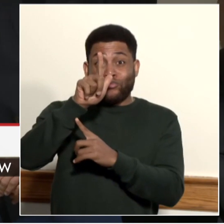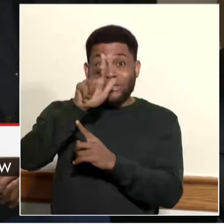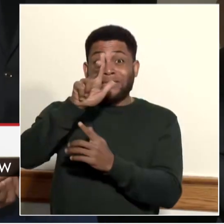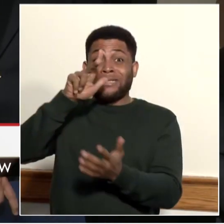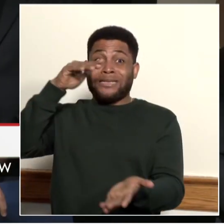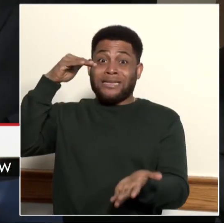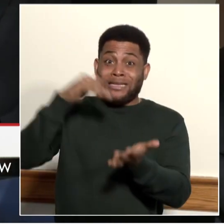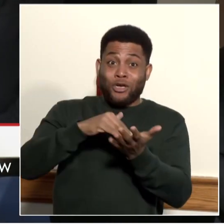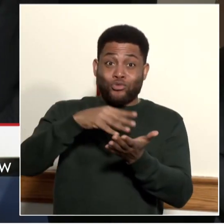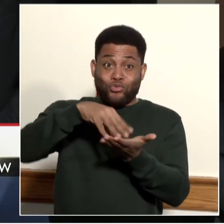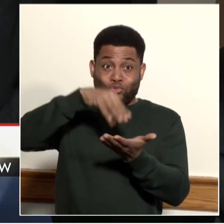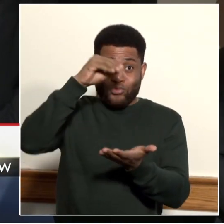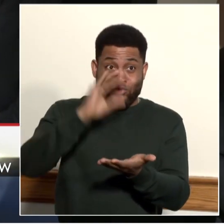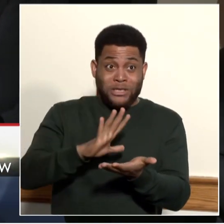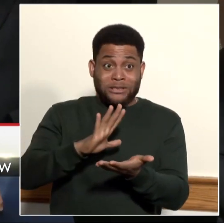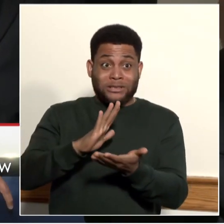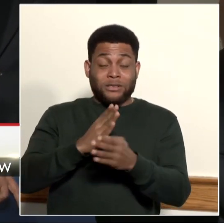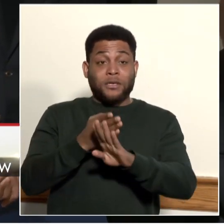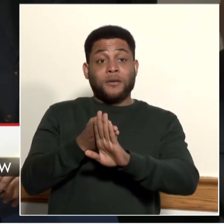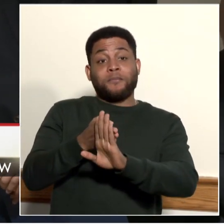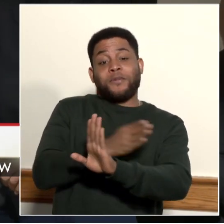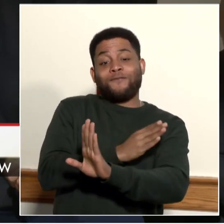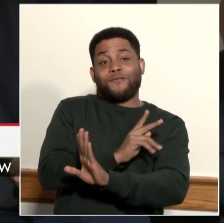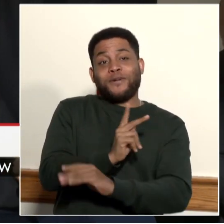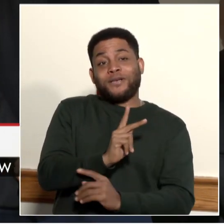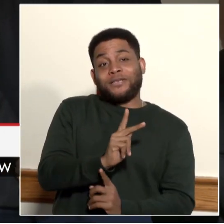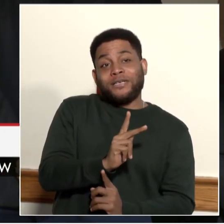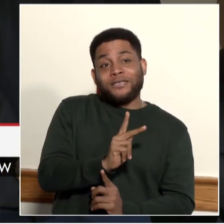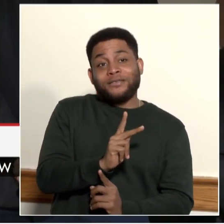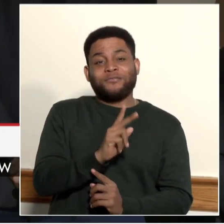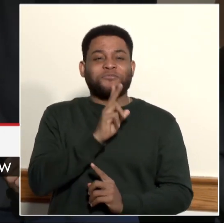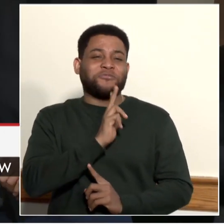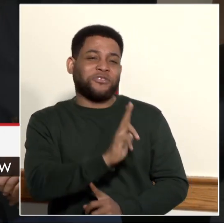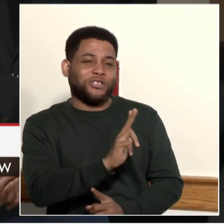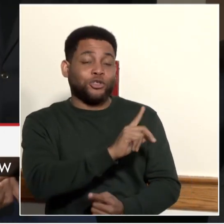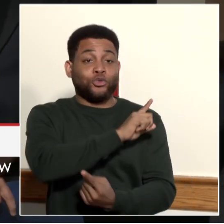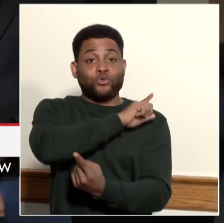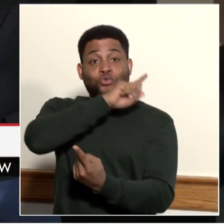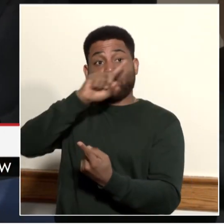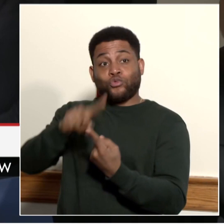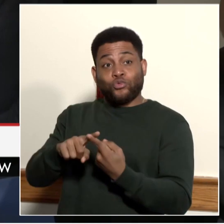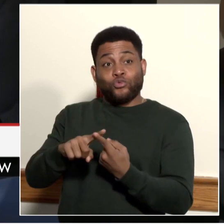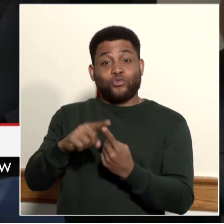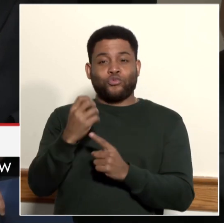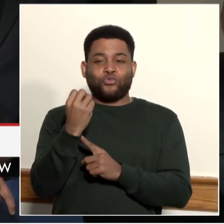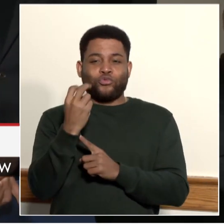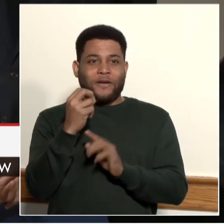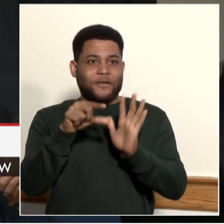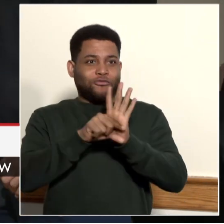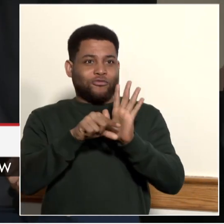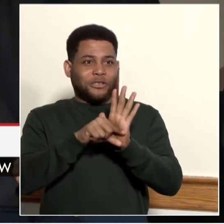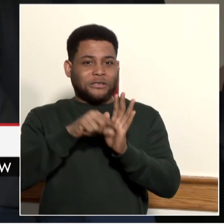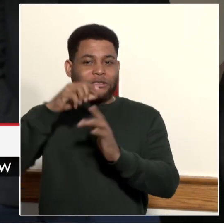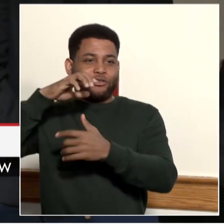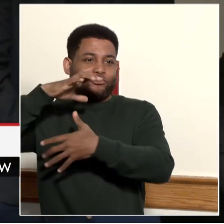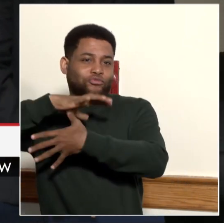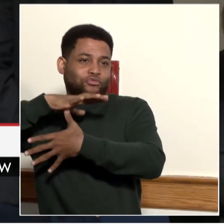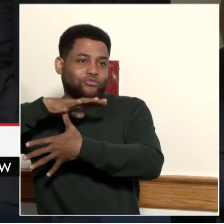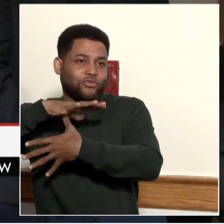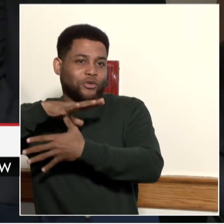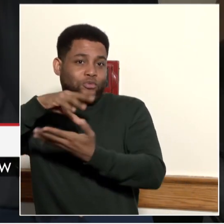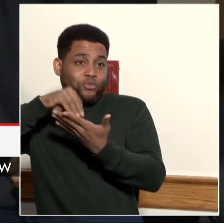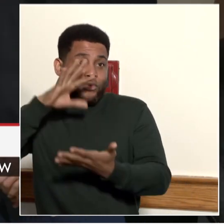-3 through 12th grade applicants participated in the My School DC Common